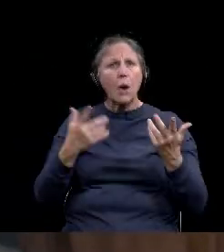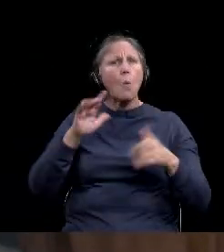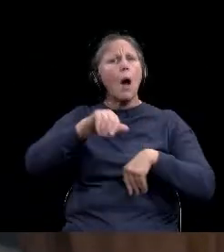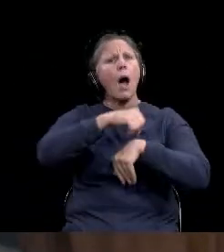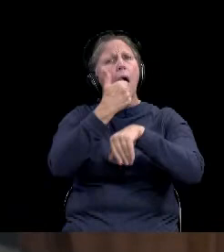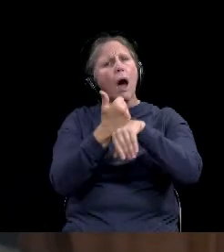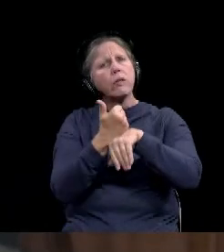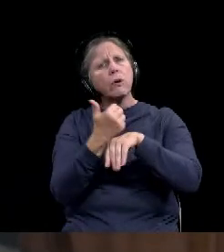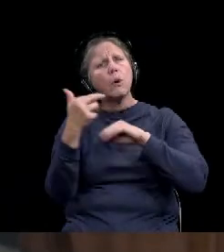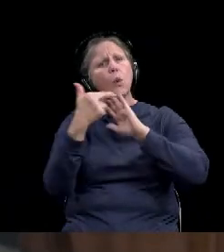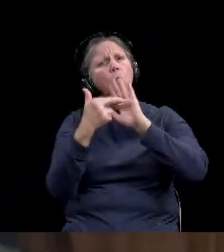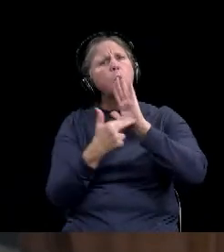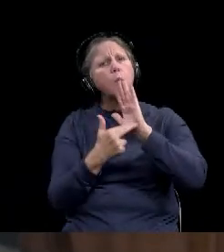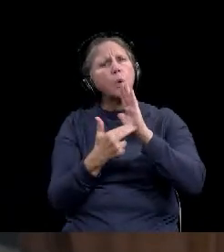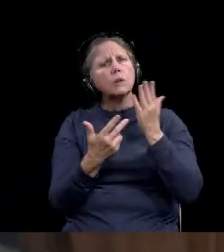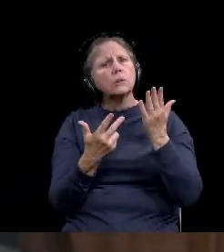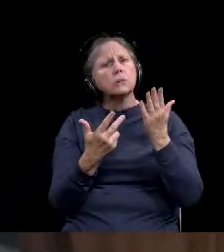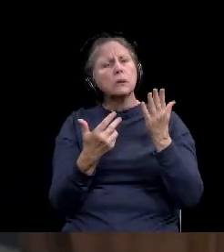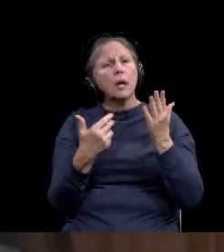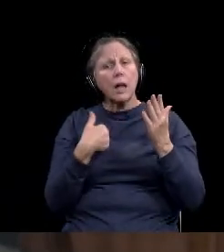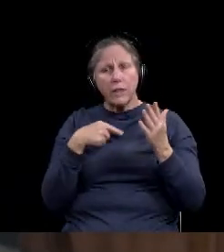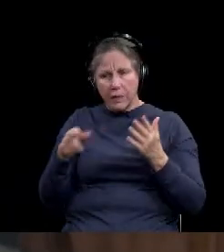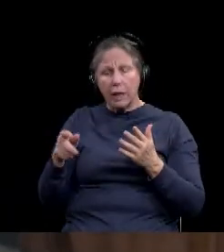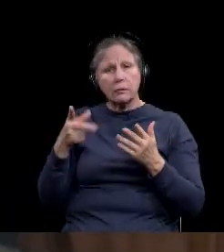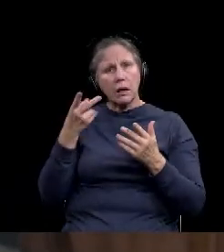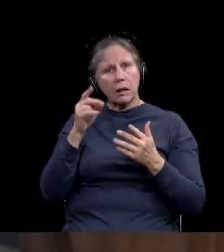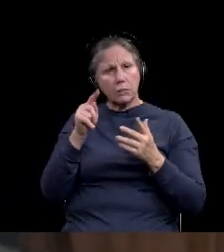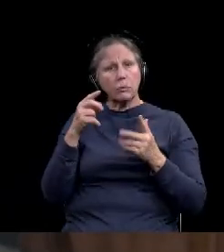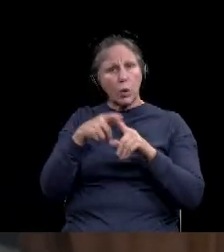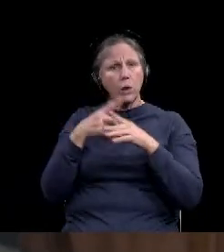place to minimize exposure that allows this event to be held?